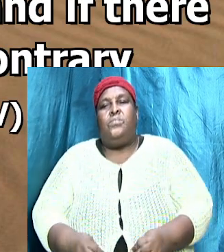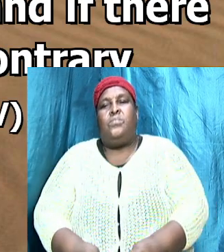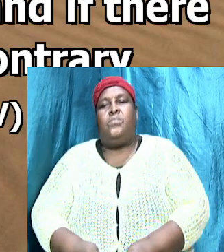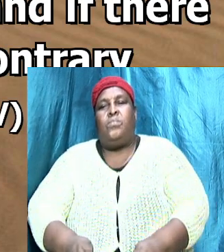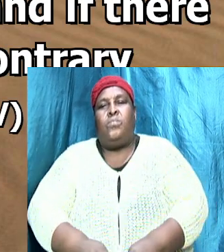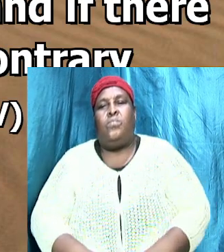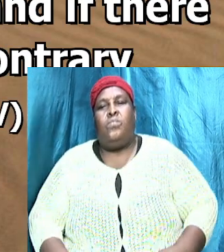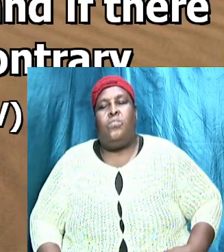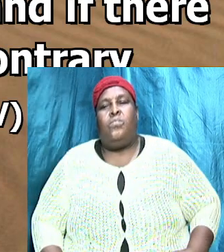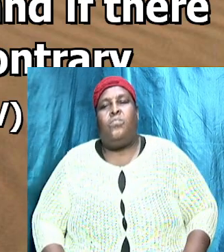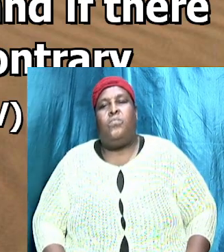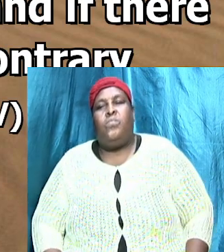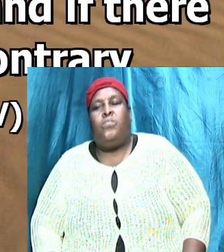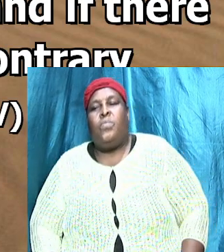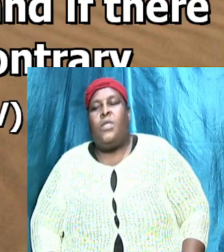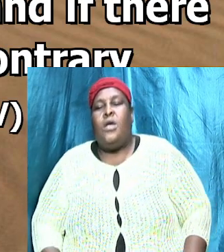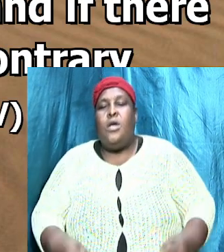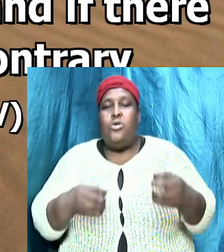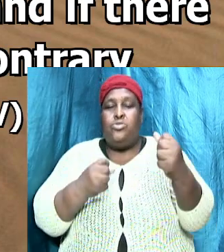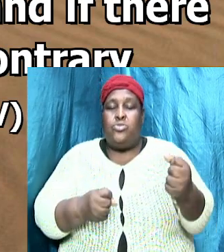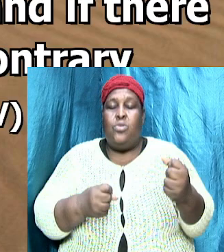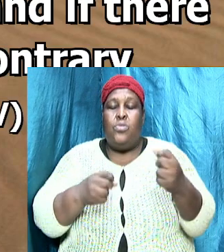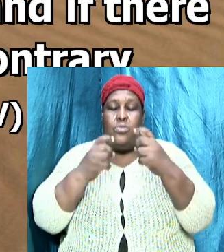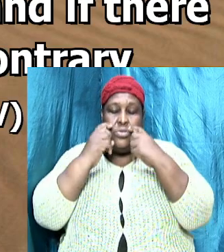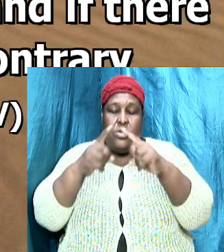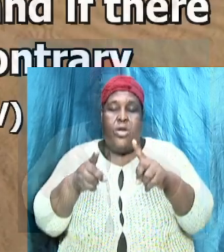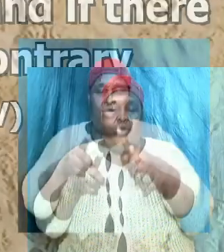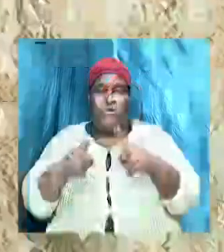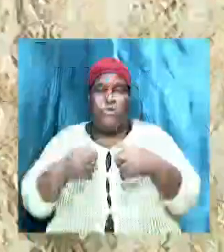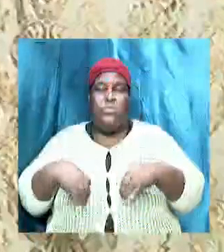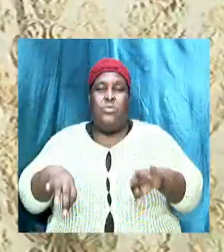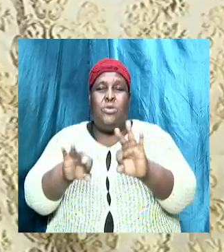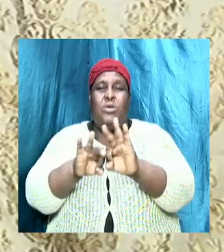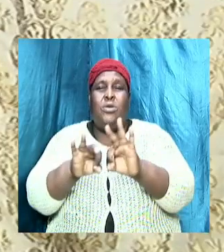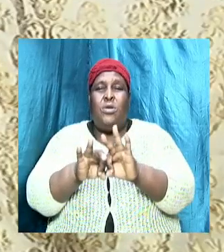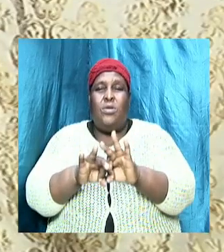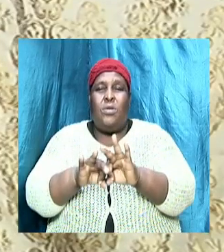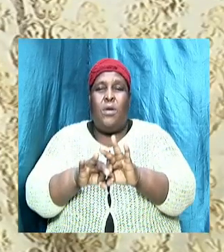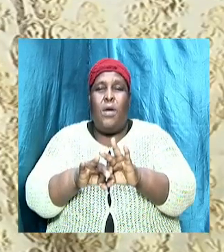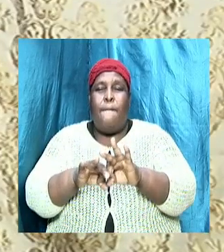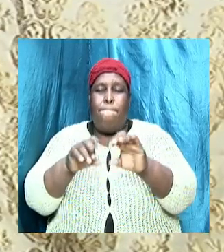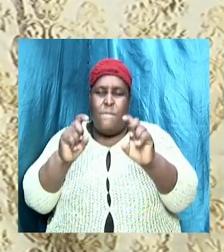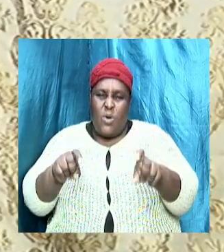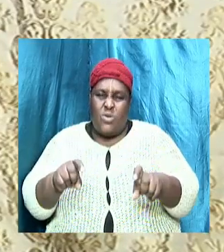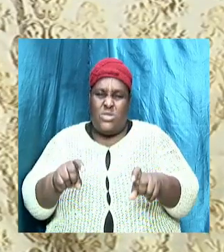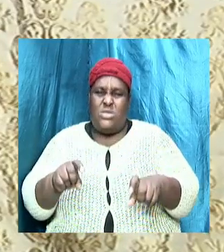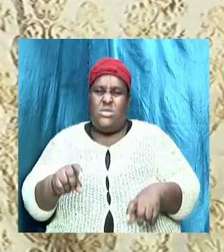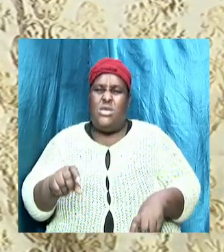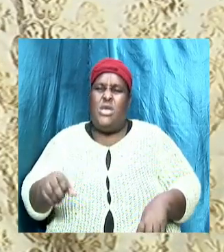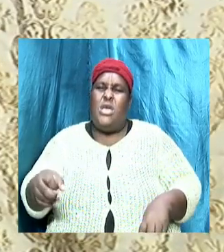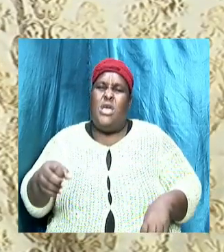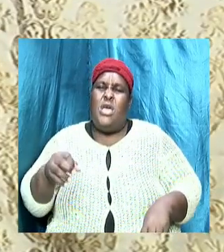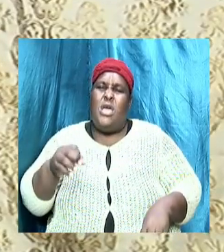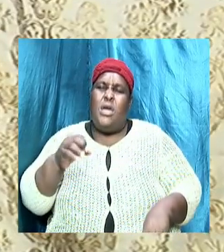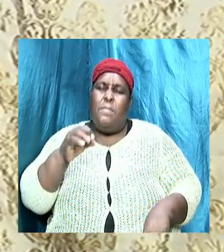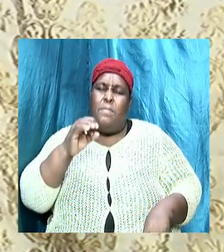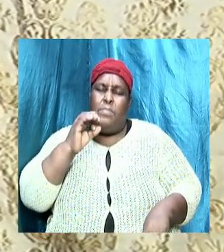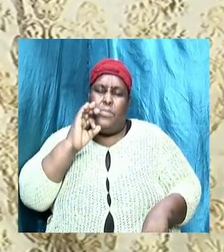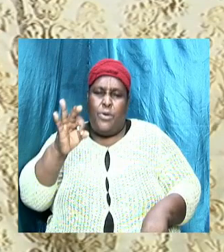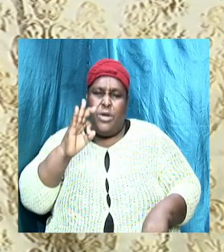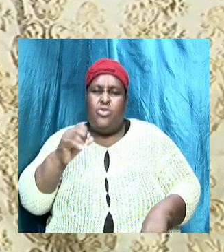amen sound doctrine is important we must ascertain truth in a world